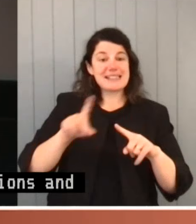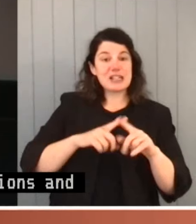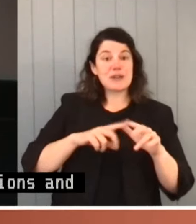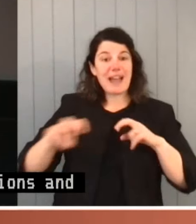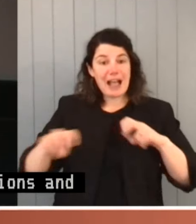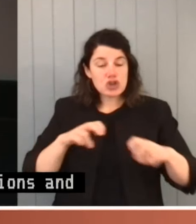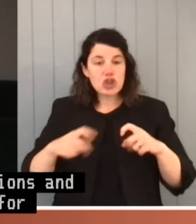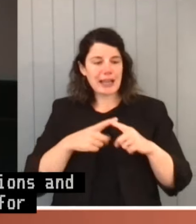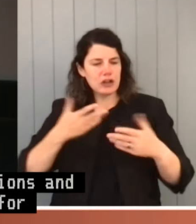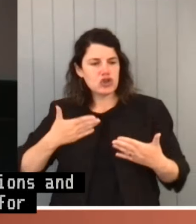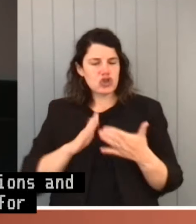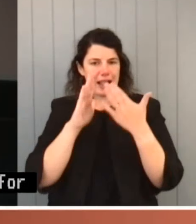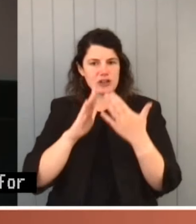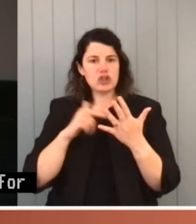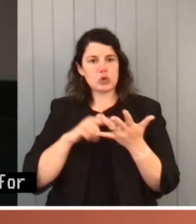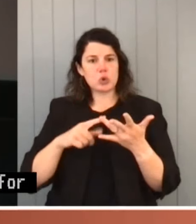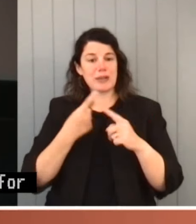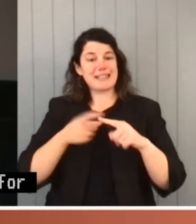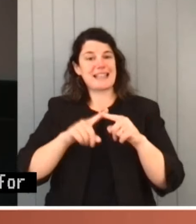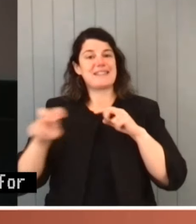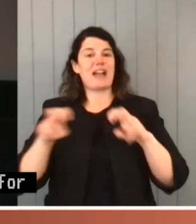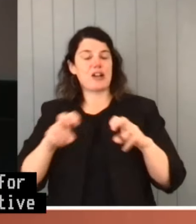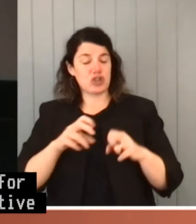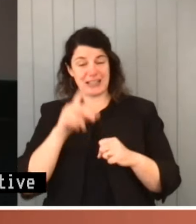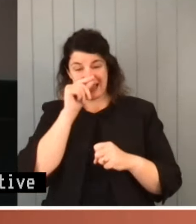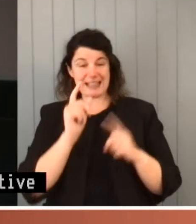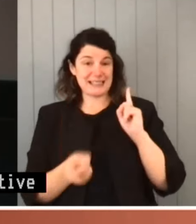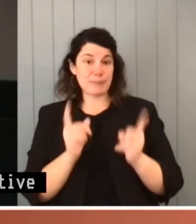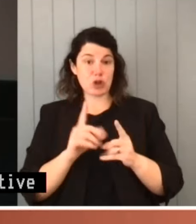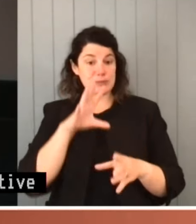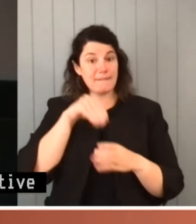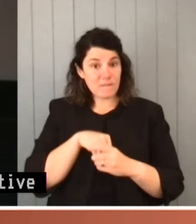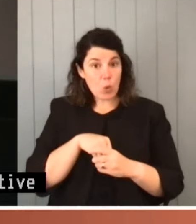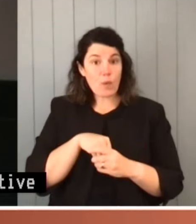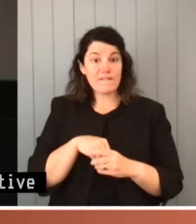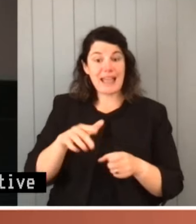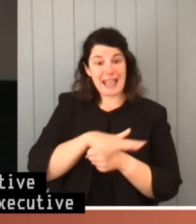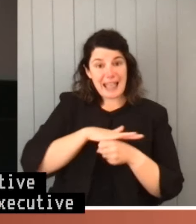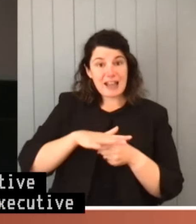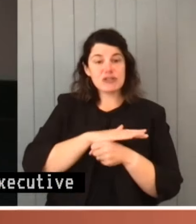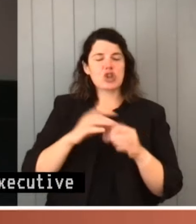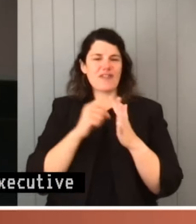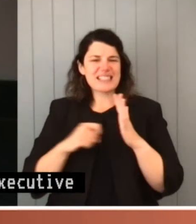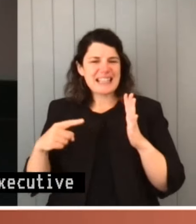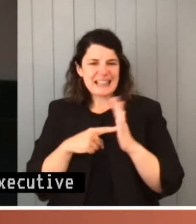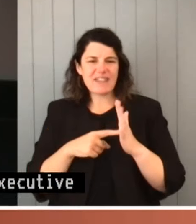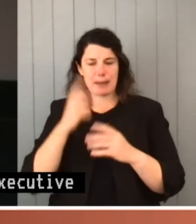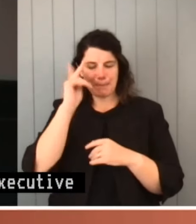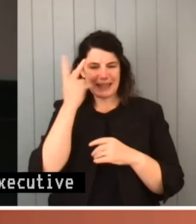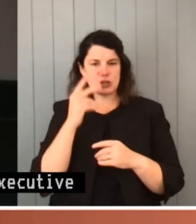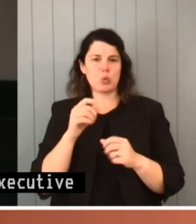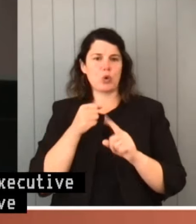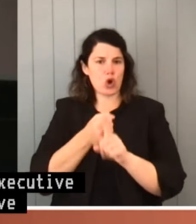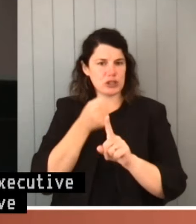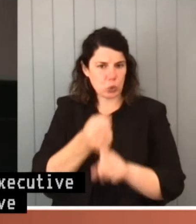challenging challenges to executive action can sometimes involve areas of significant political consequence, even though the